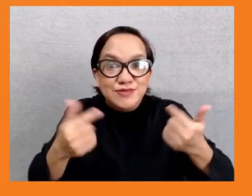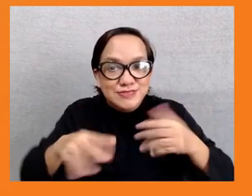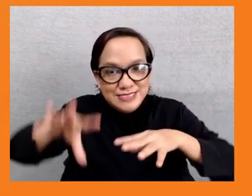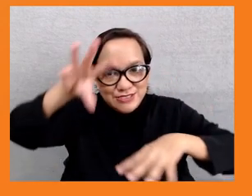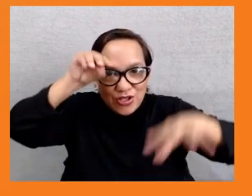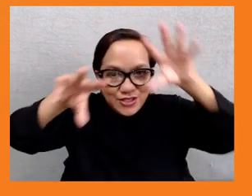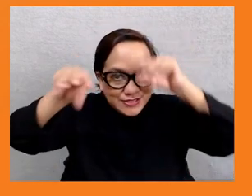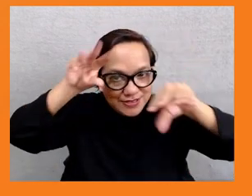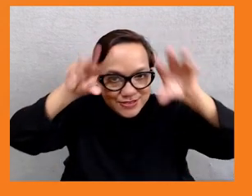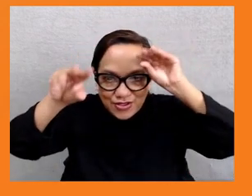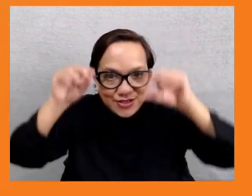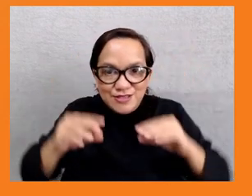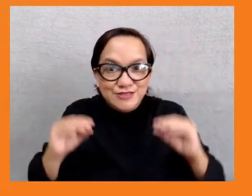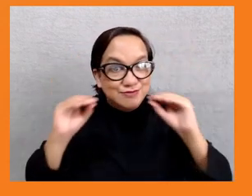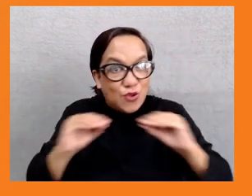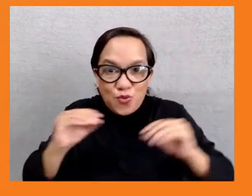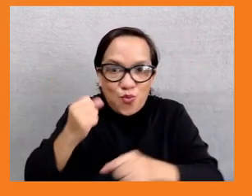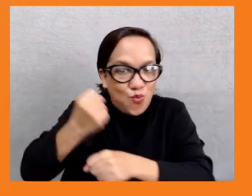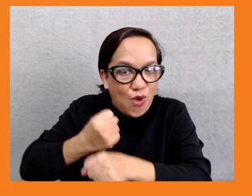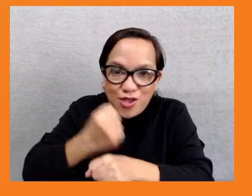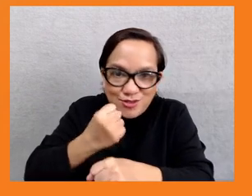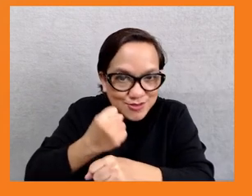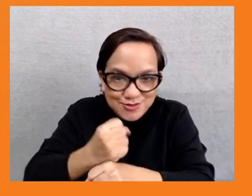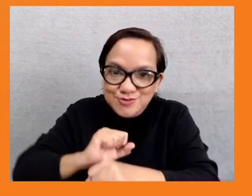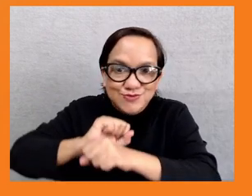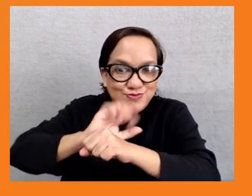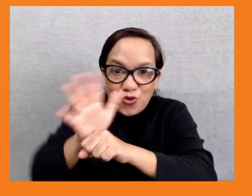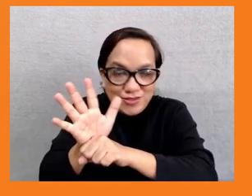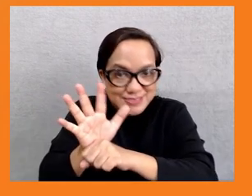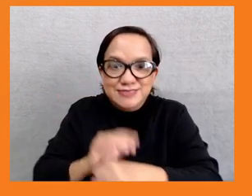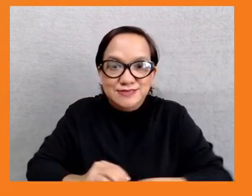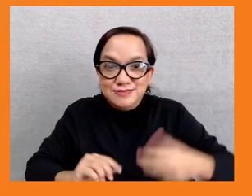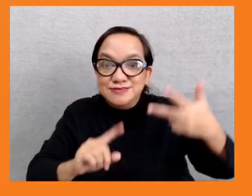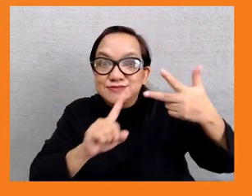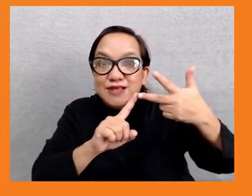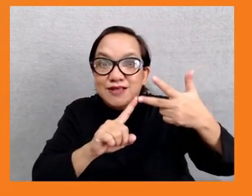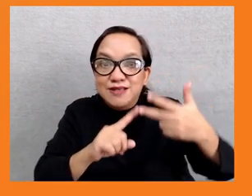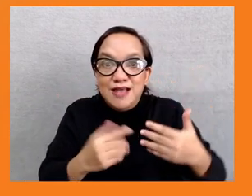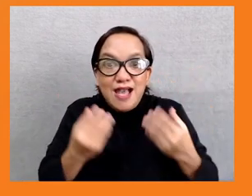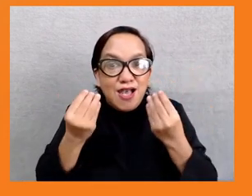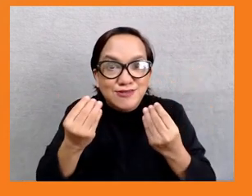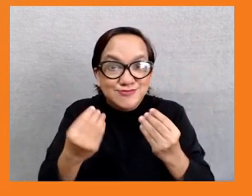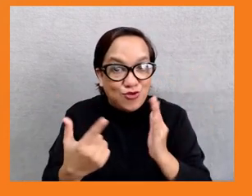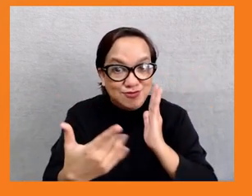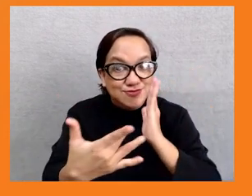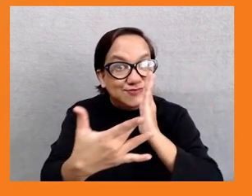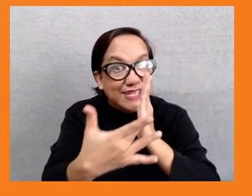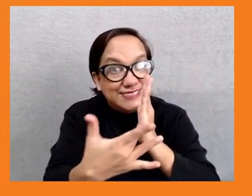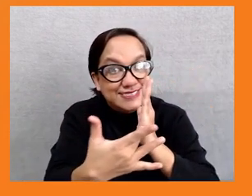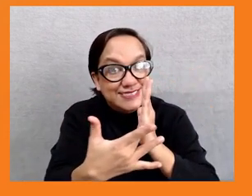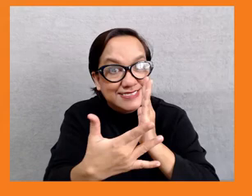The third is to promote inclusive digitalization. And finally, is to think of ways to reduce